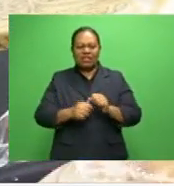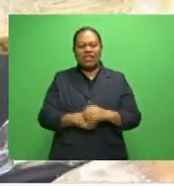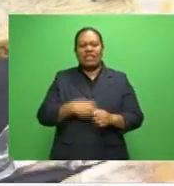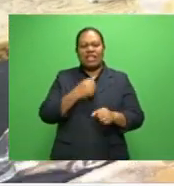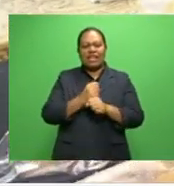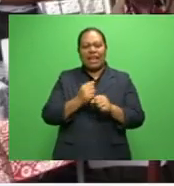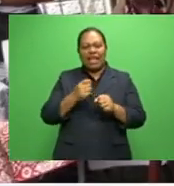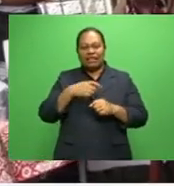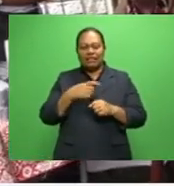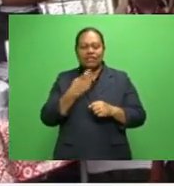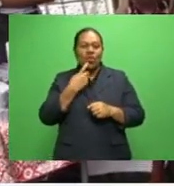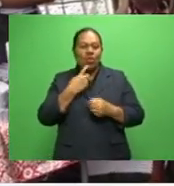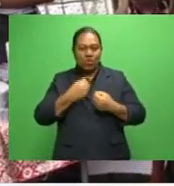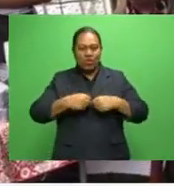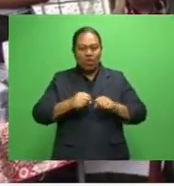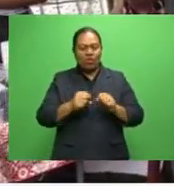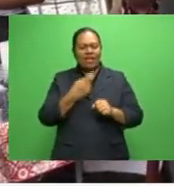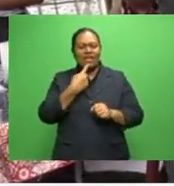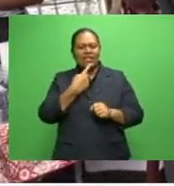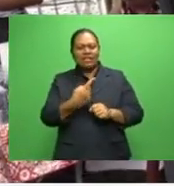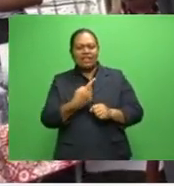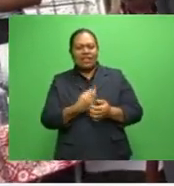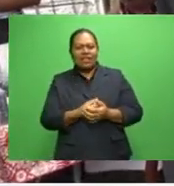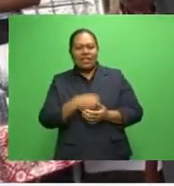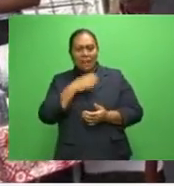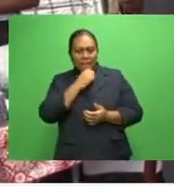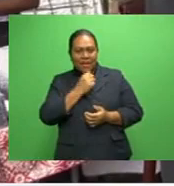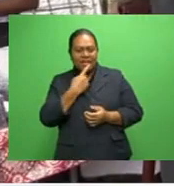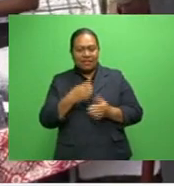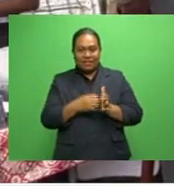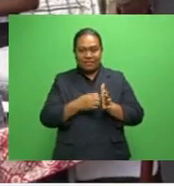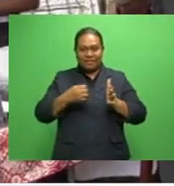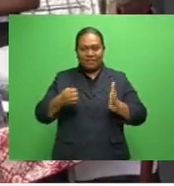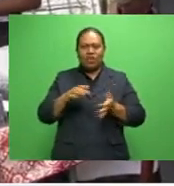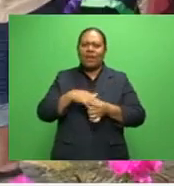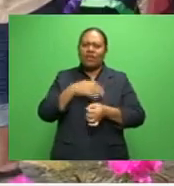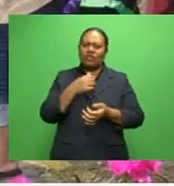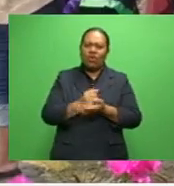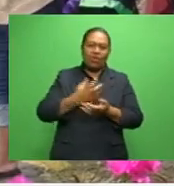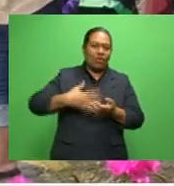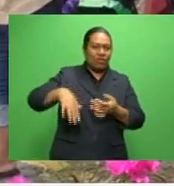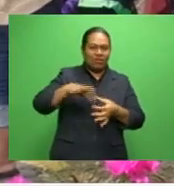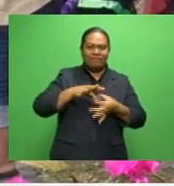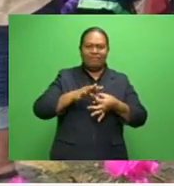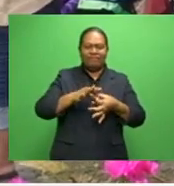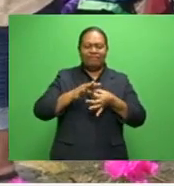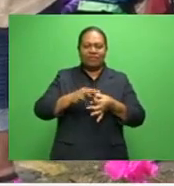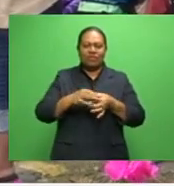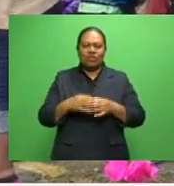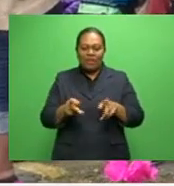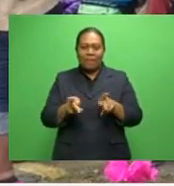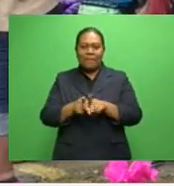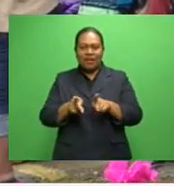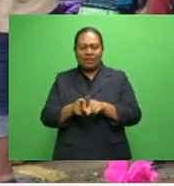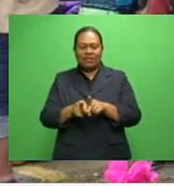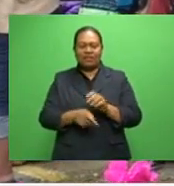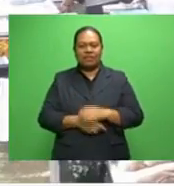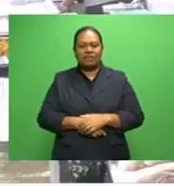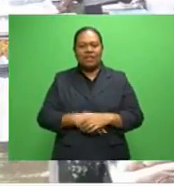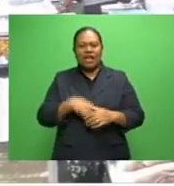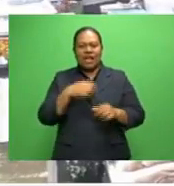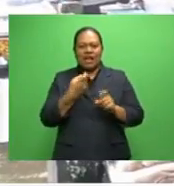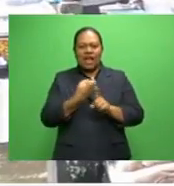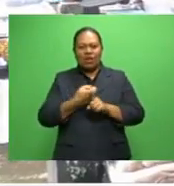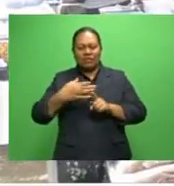Coordinator Ilana Colony Singer says the expansion was done to ensure engagement between the main partners. Colony Singer says